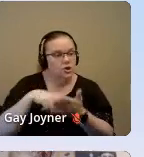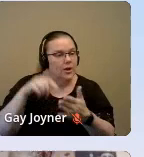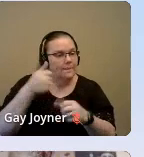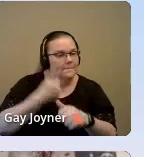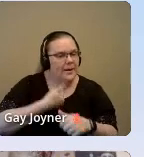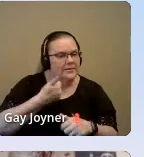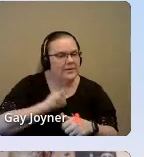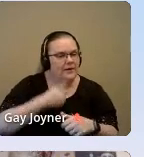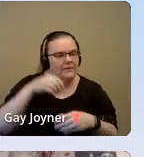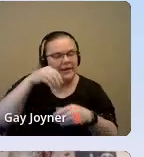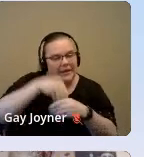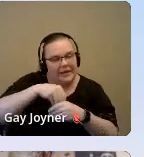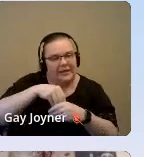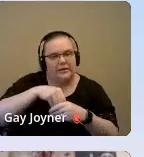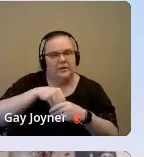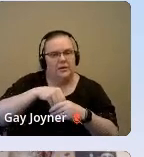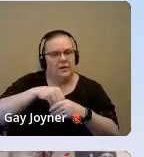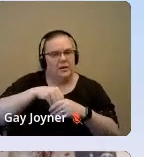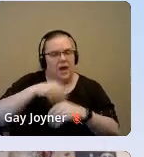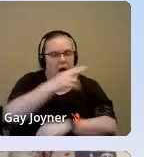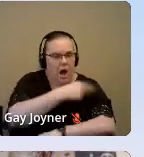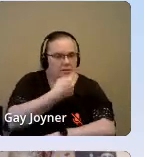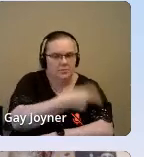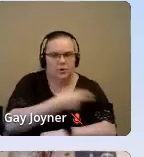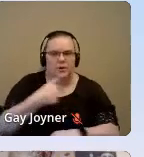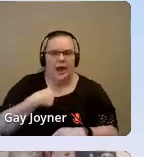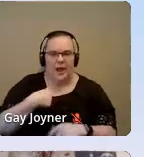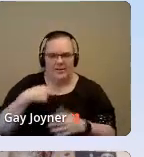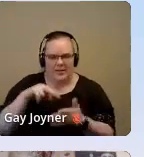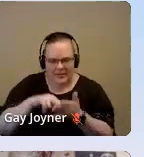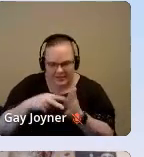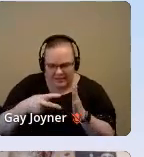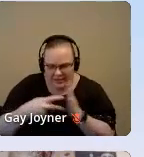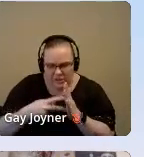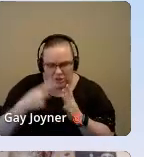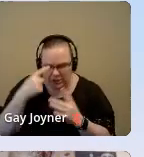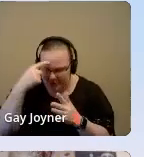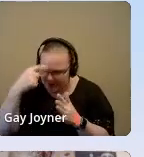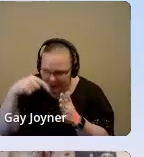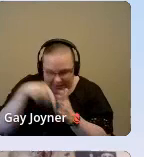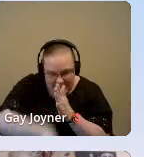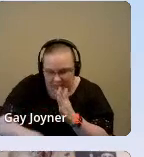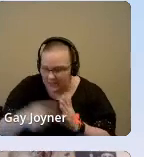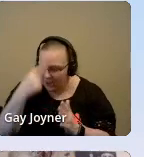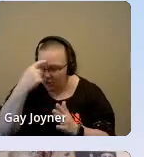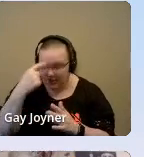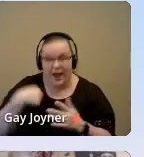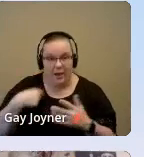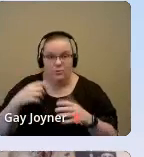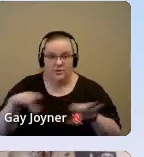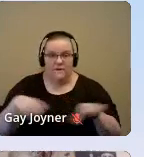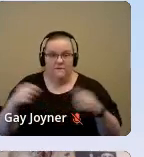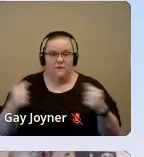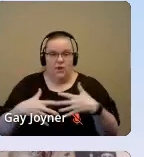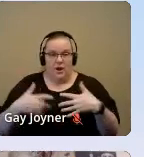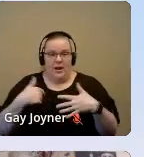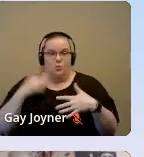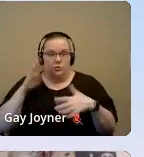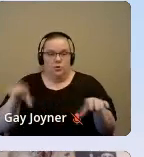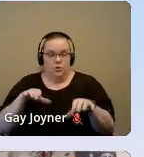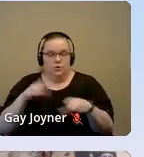intense thoughts and I was afraid I was going to act on them. In my experience as a black woman who quote unquote